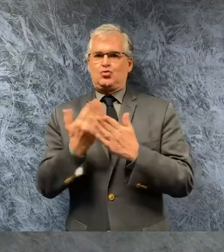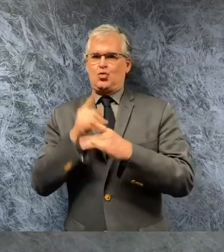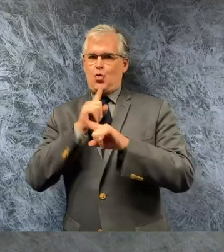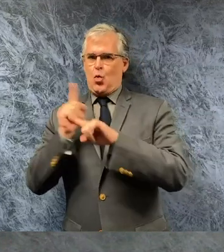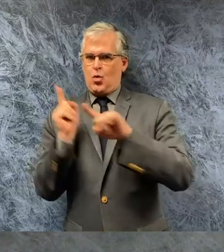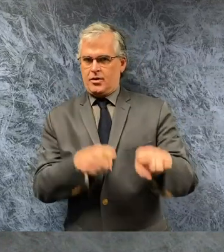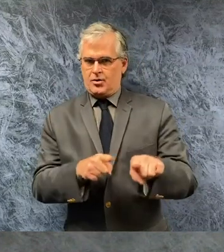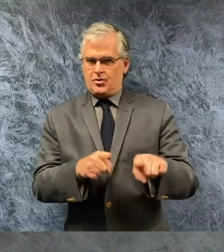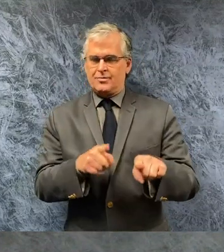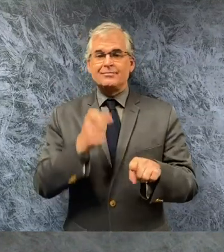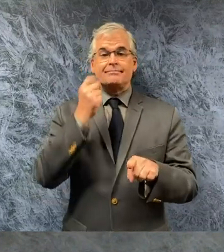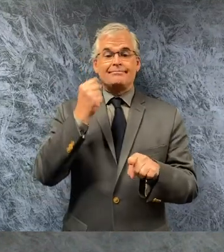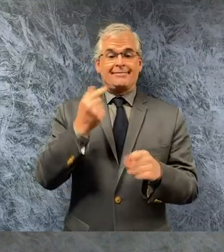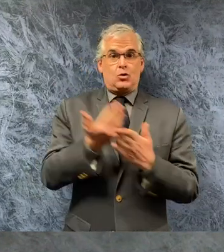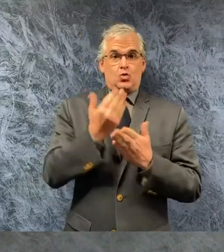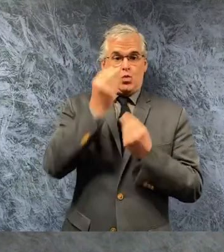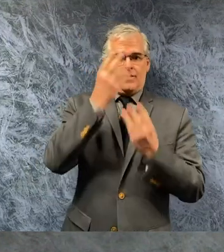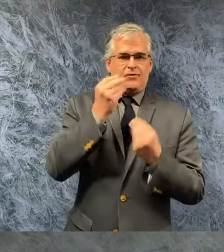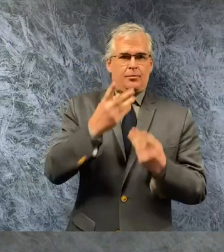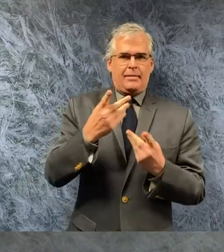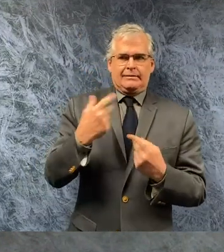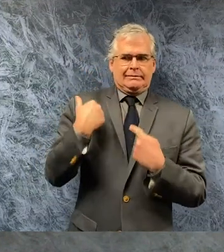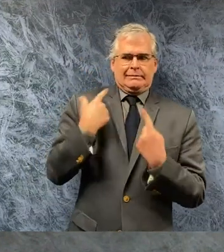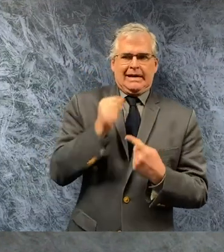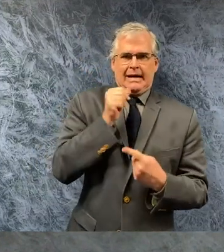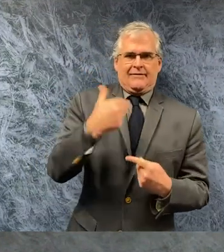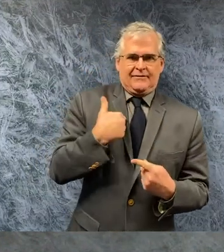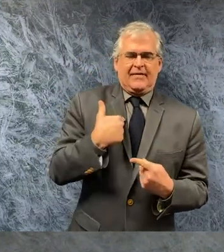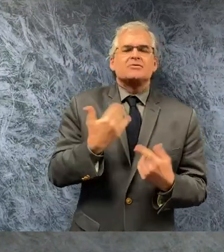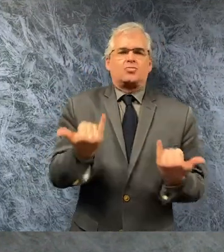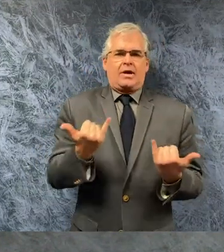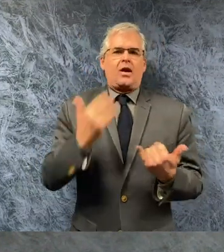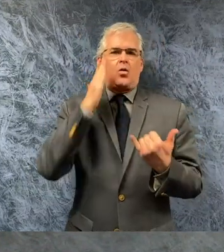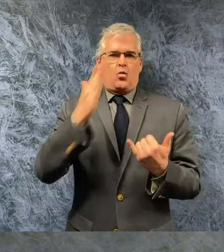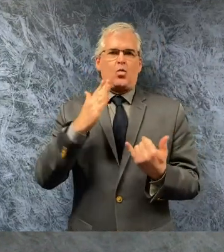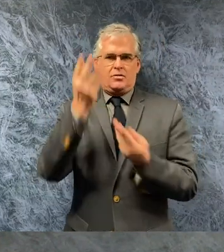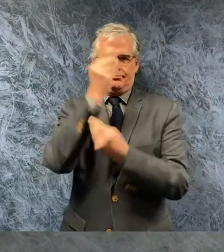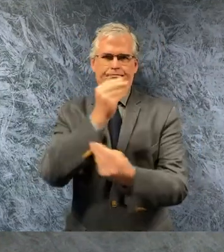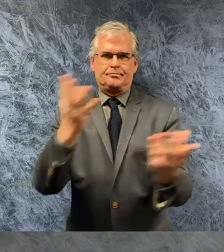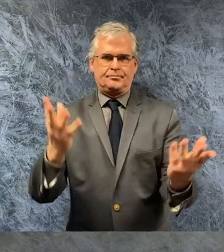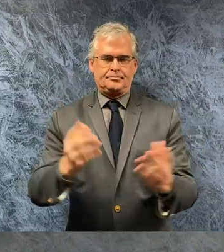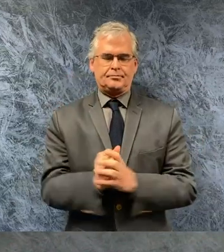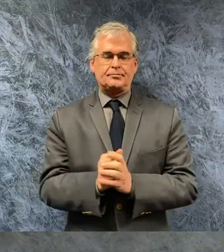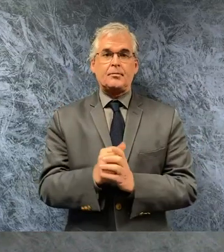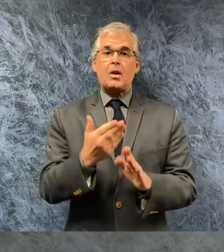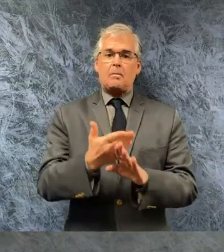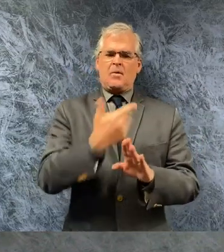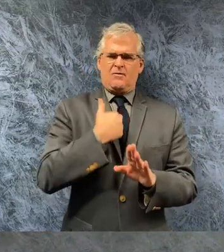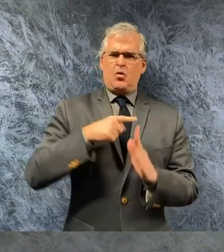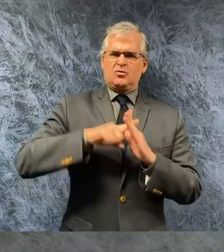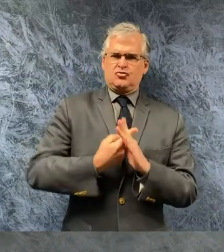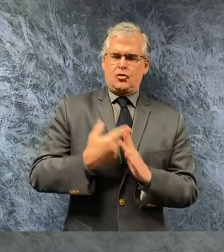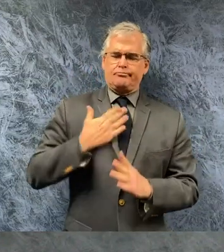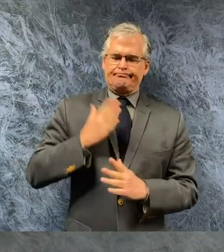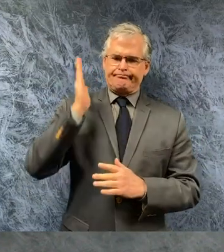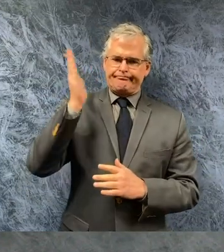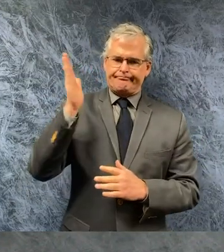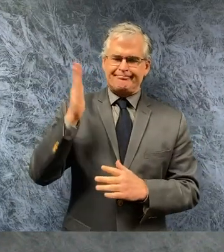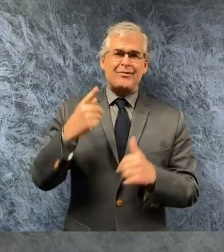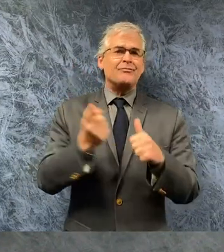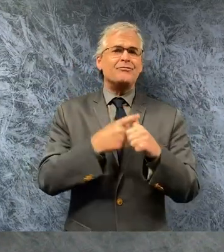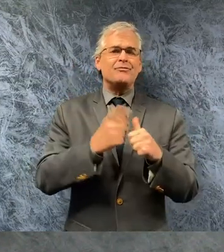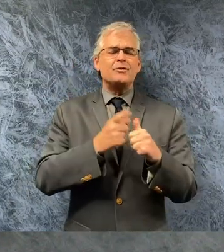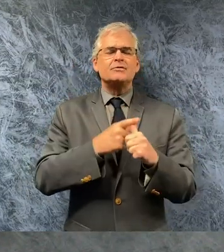did not have and we'll be happy to share that with you all uh before i get into my formal remarks i want to thank